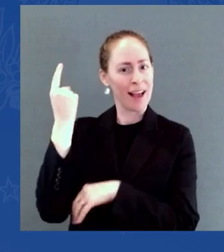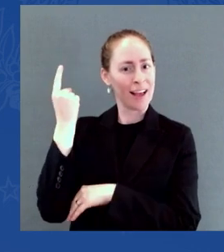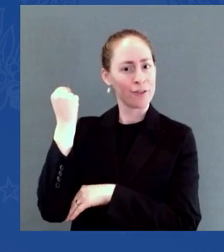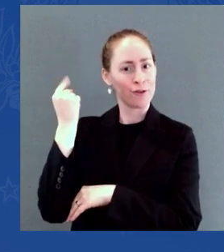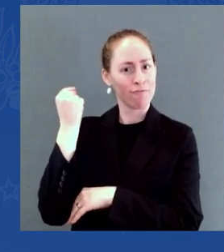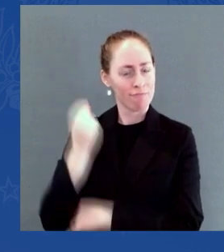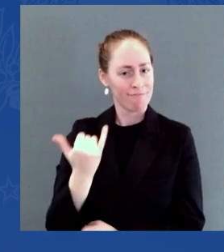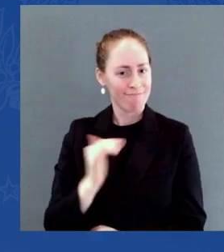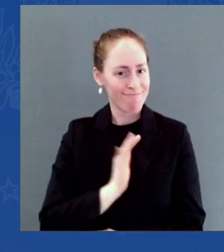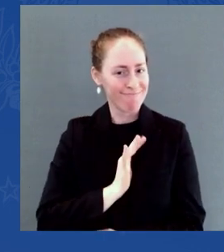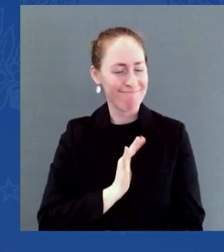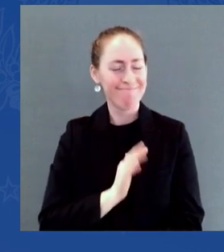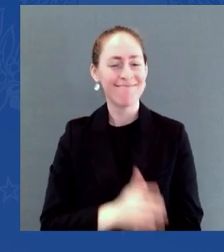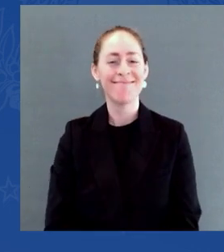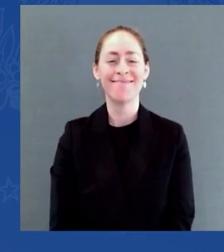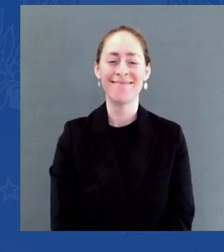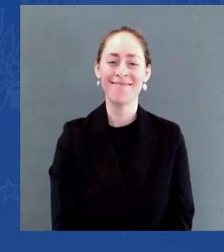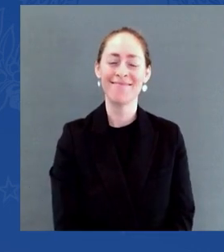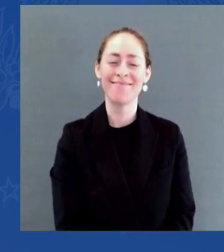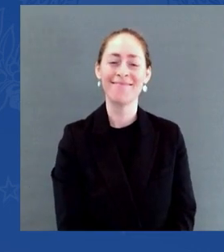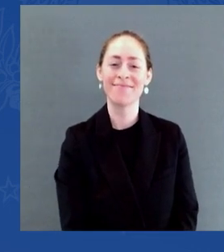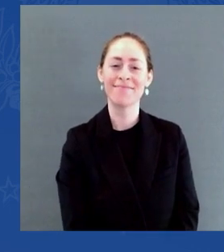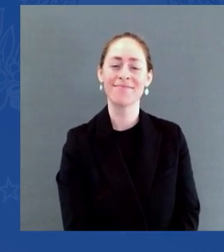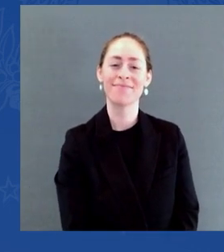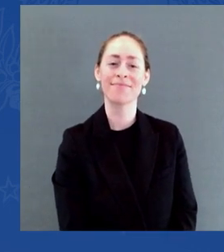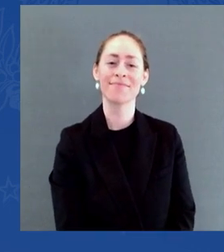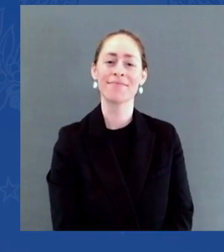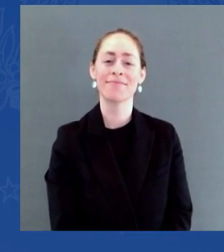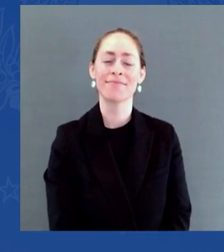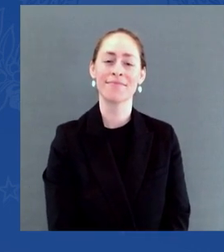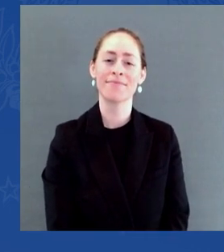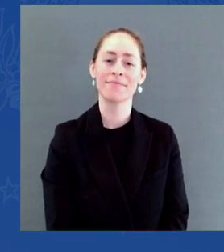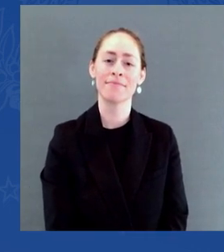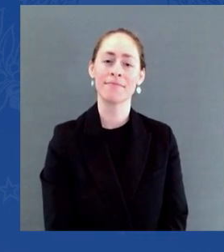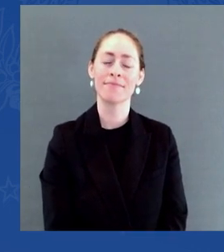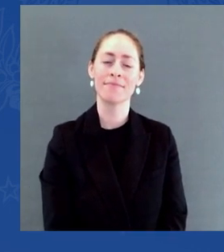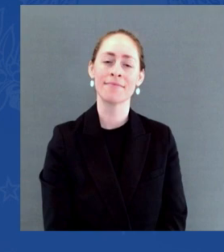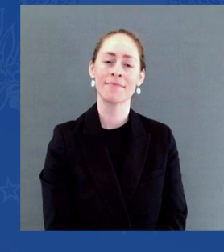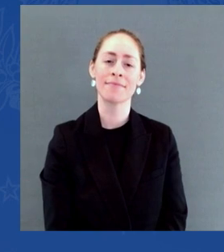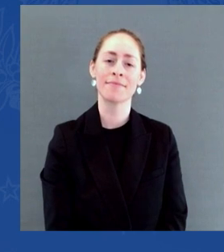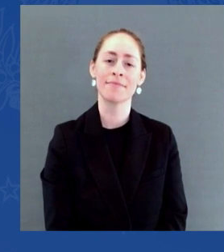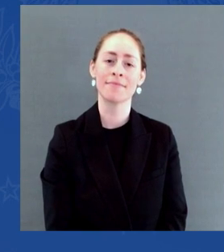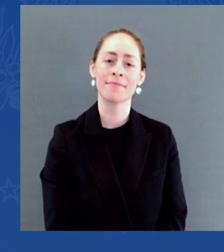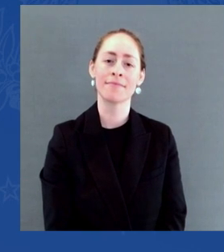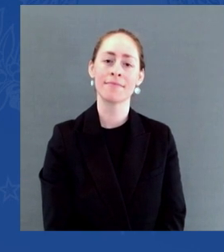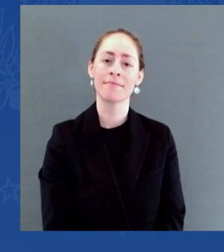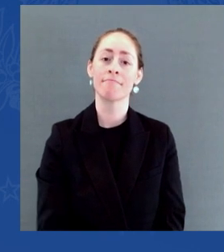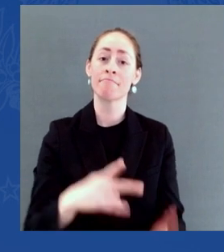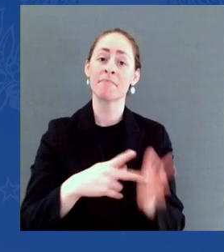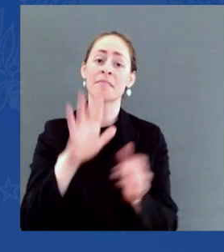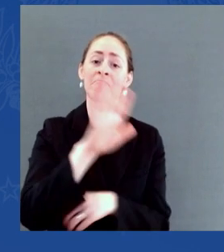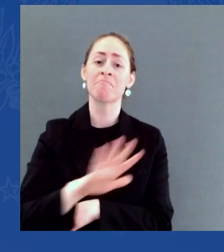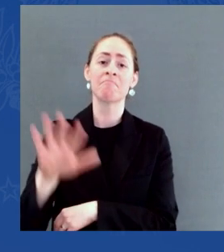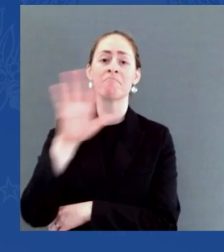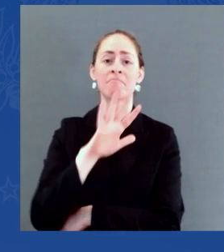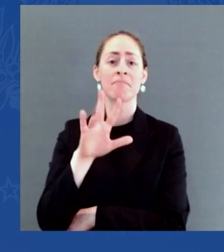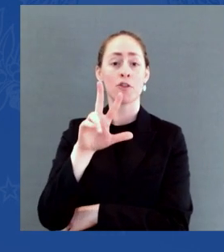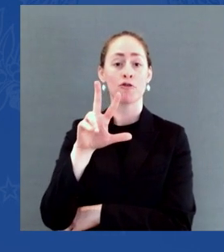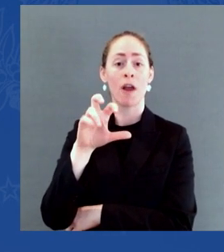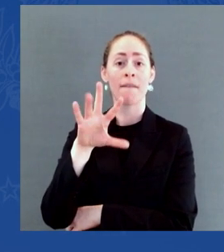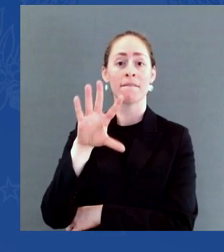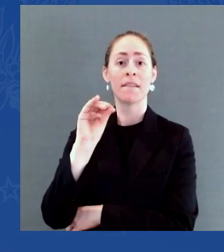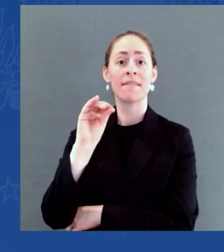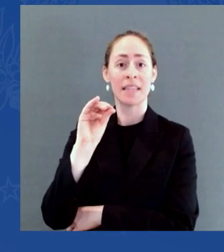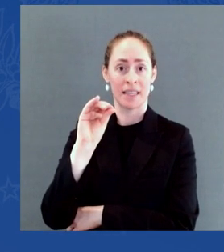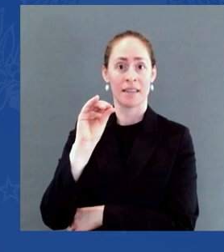pandemic, even after accounting for inflation. Let me repeat that. Even after accounting for rising prices, the typical